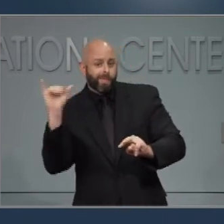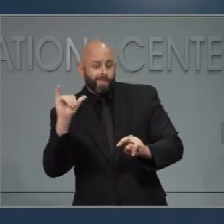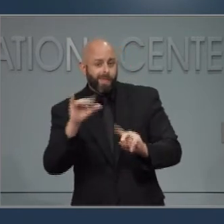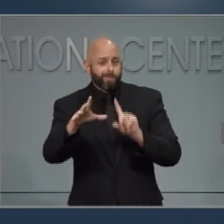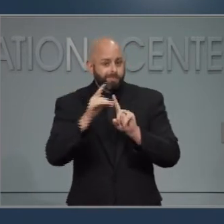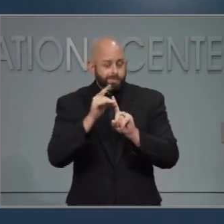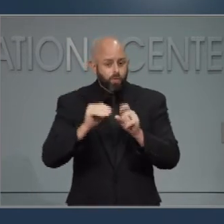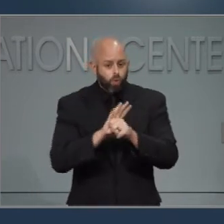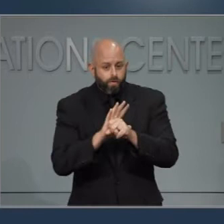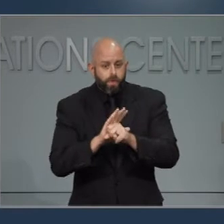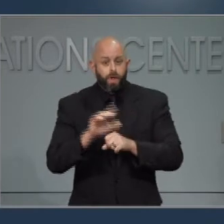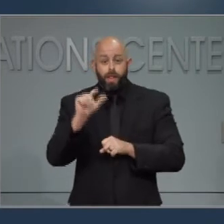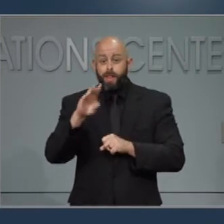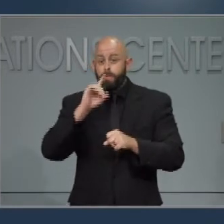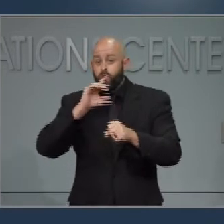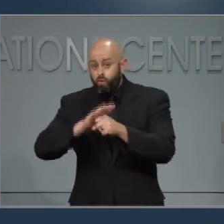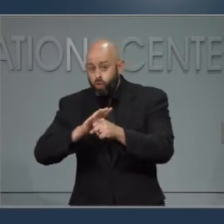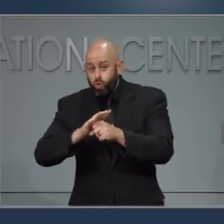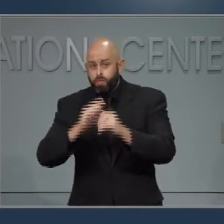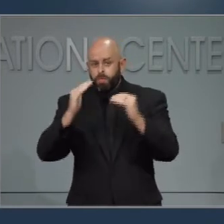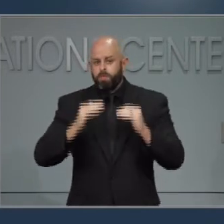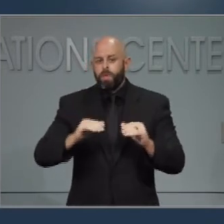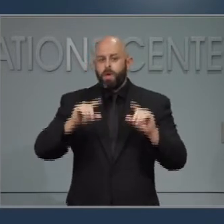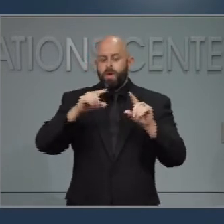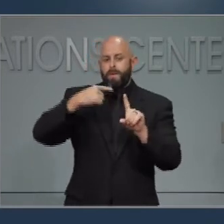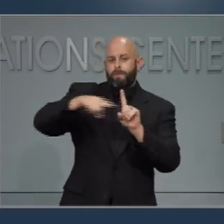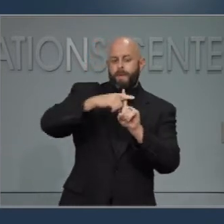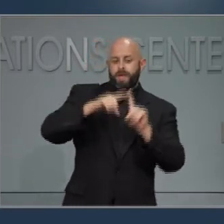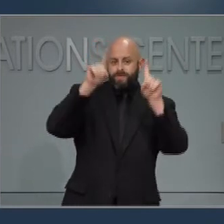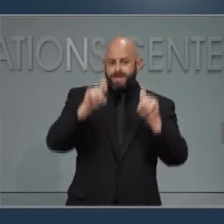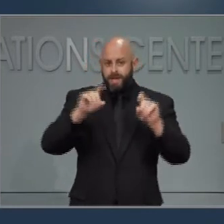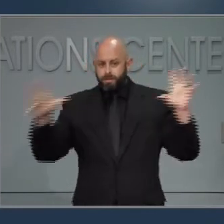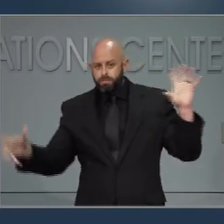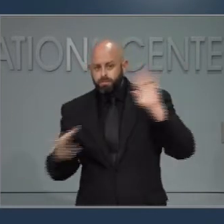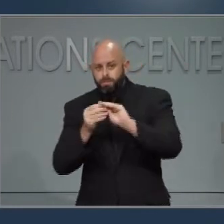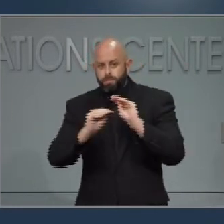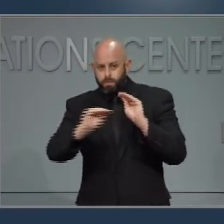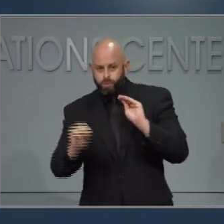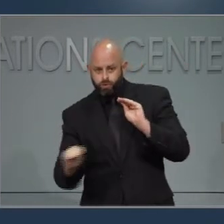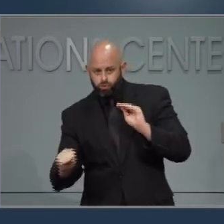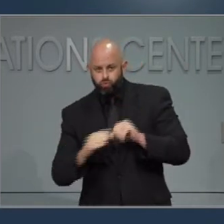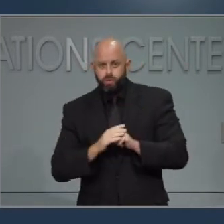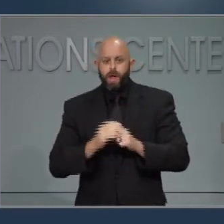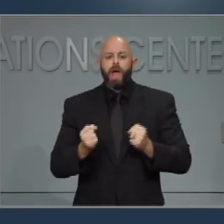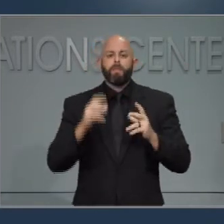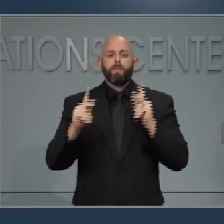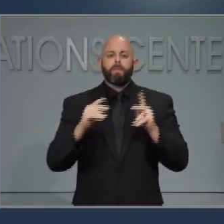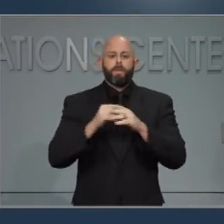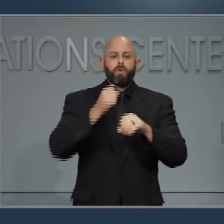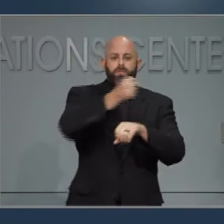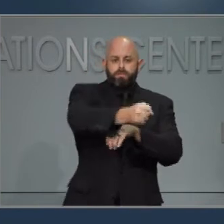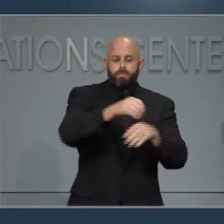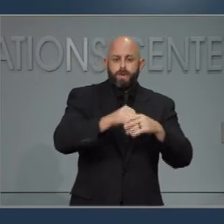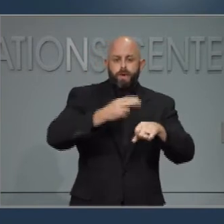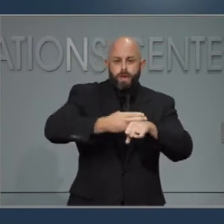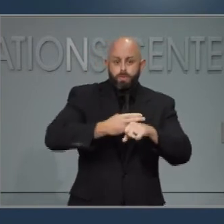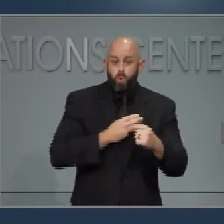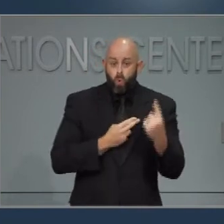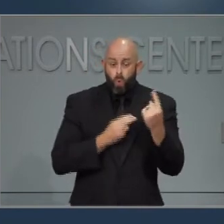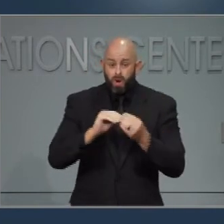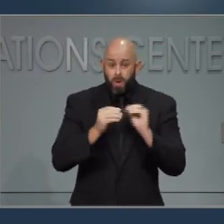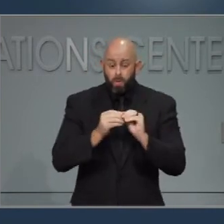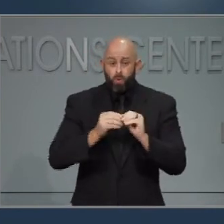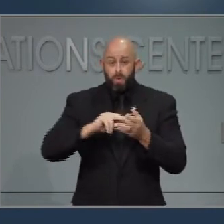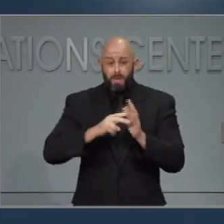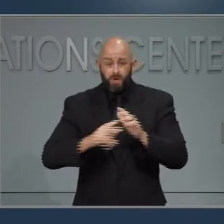cases, positive tests as a percentage of total tests and hospitalizations. No one metric can tell the full